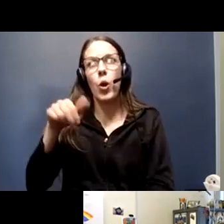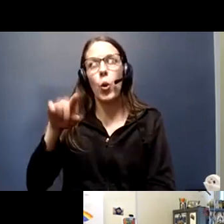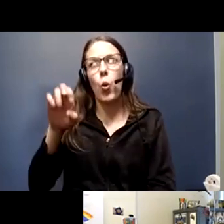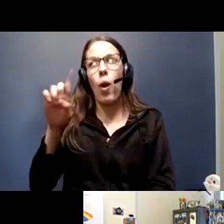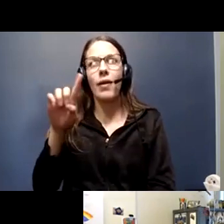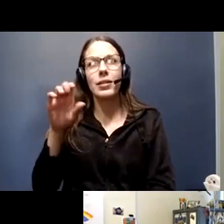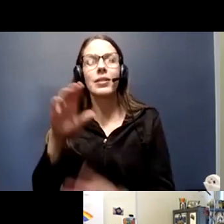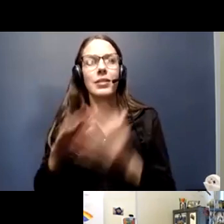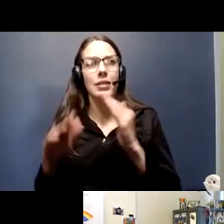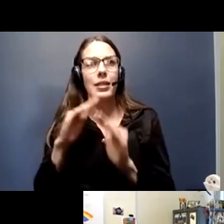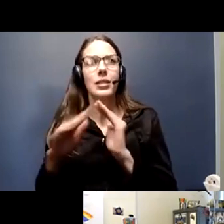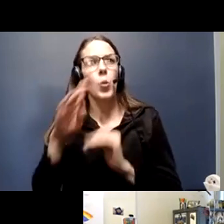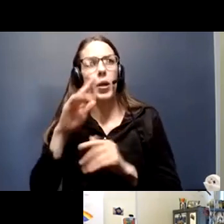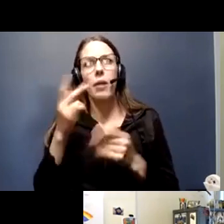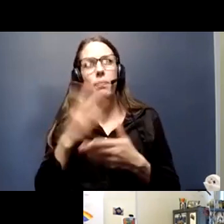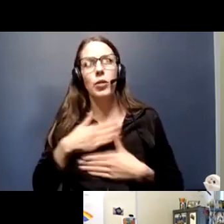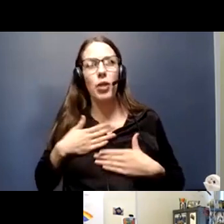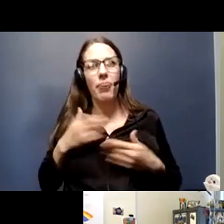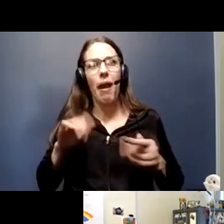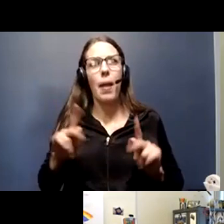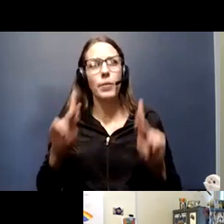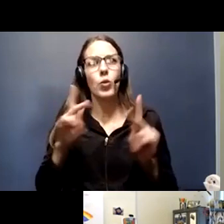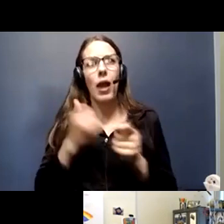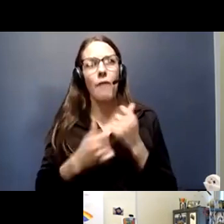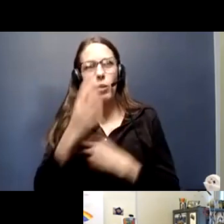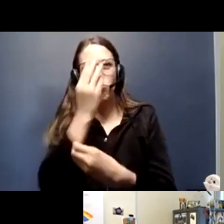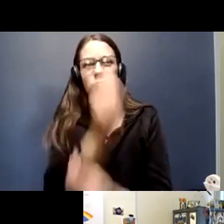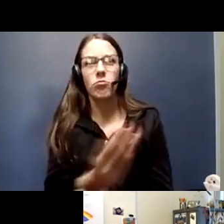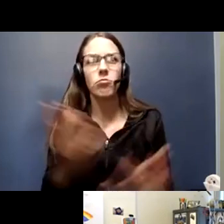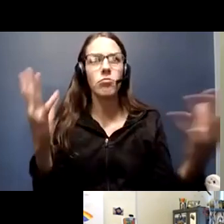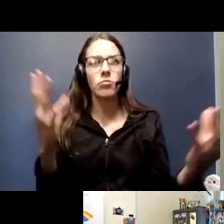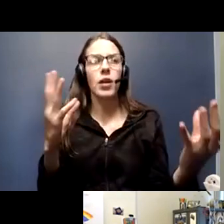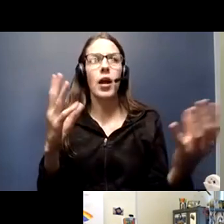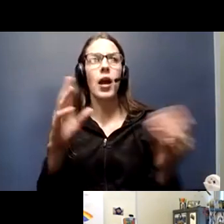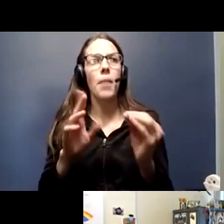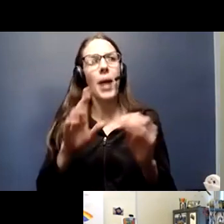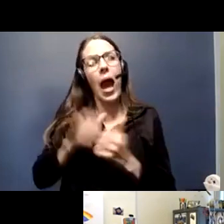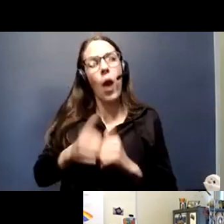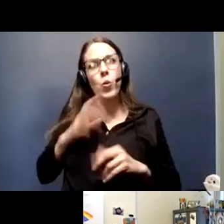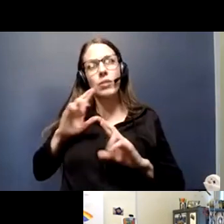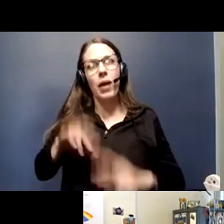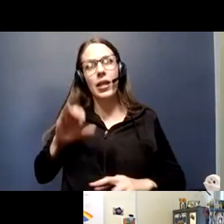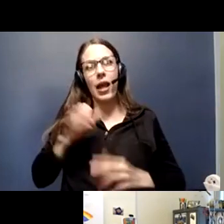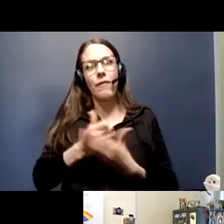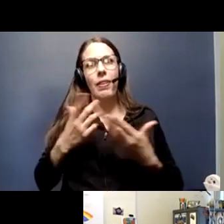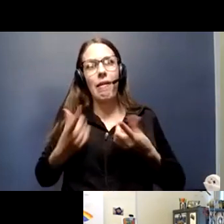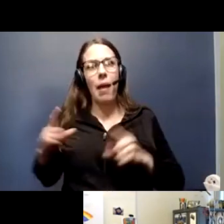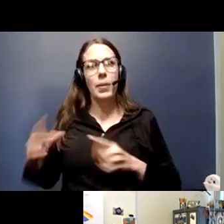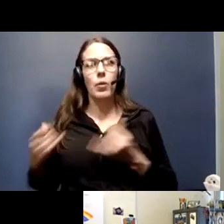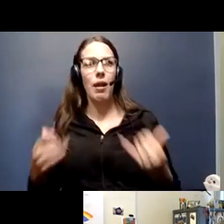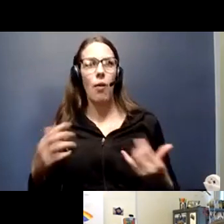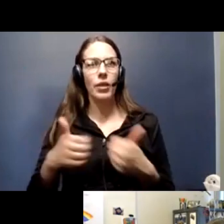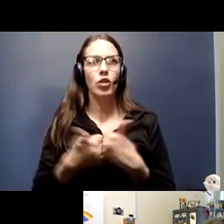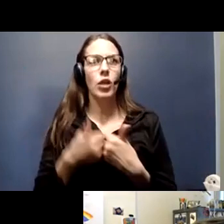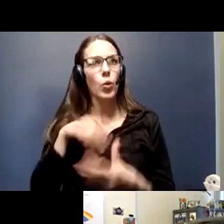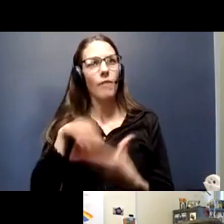we appreciate the opportunity to keep everyone informed of how we're responding to all of this and the challenges that